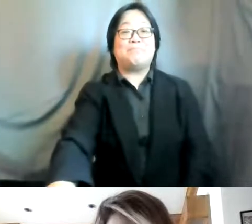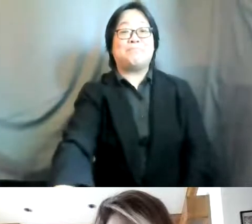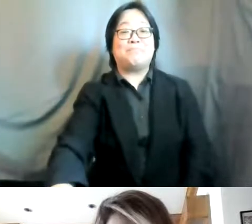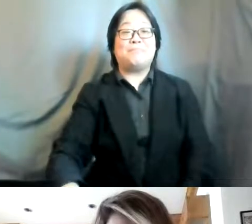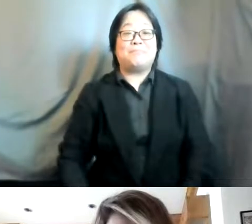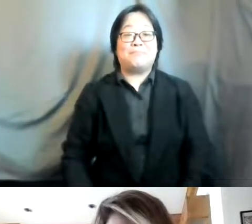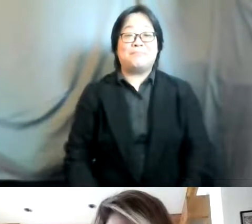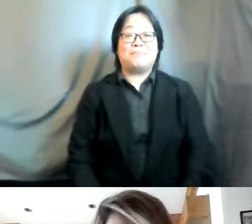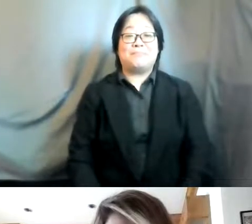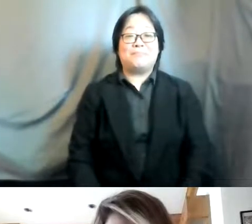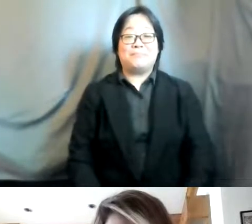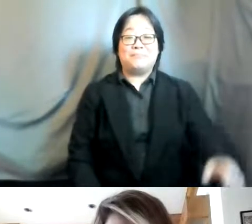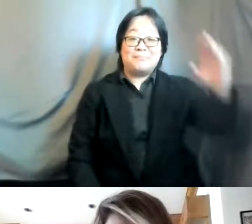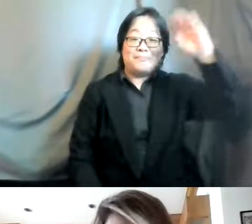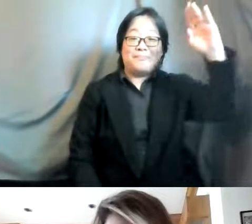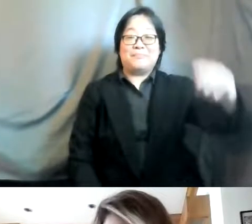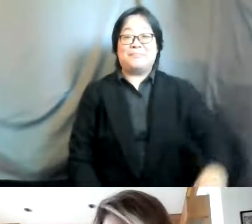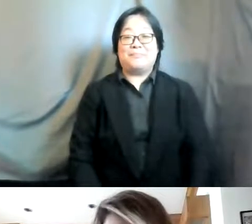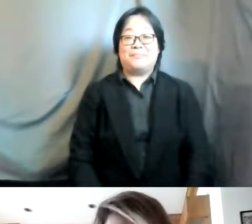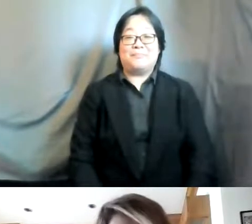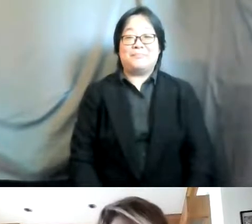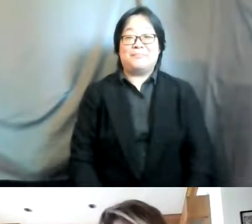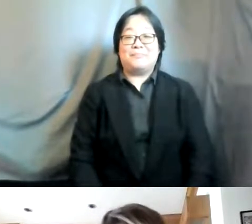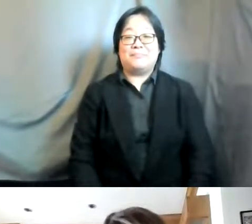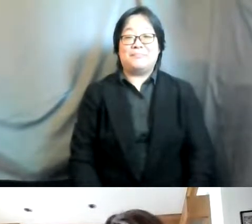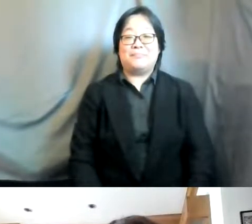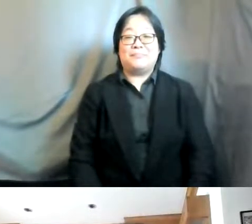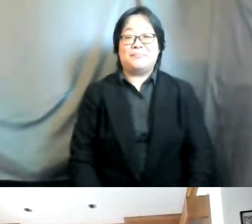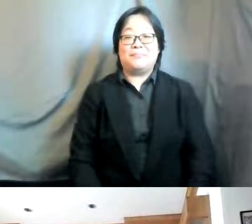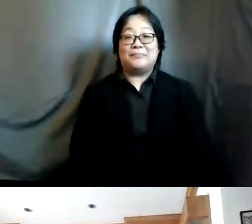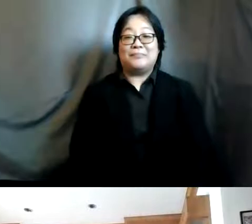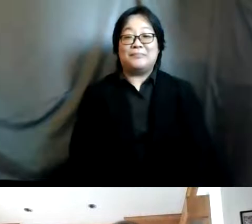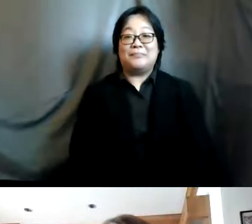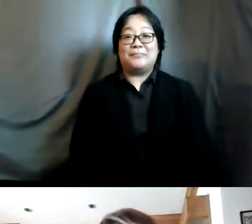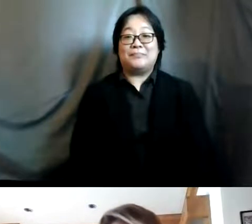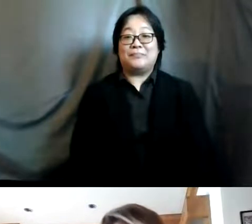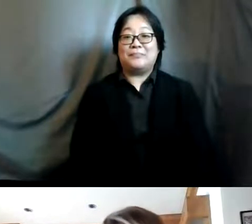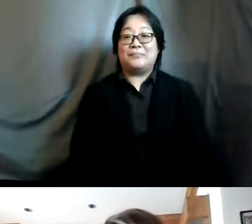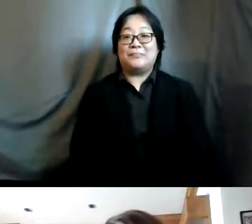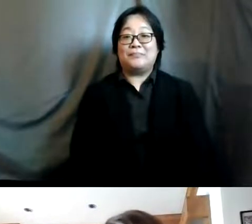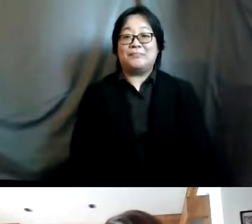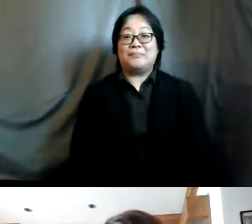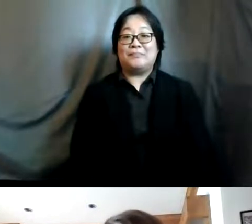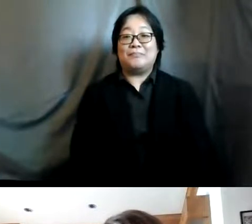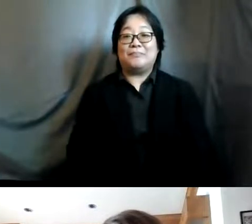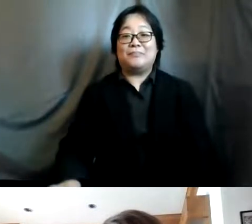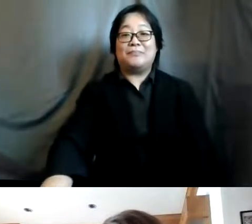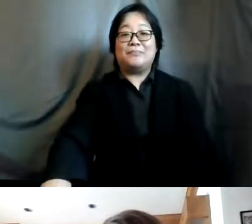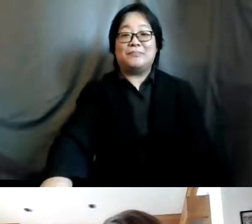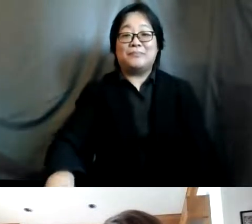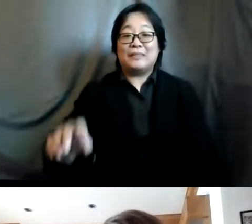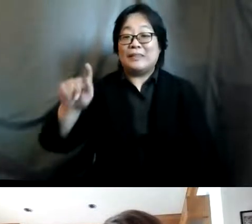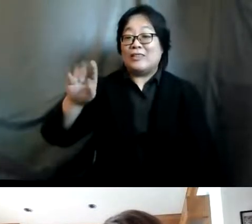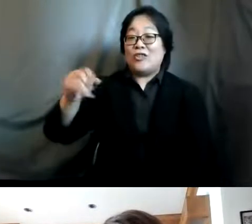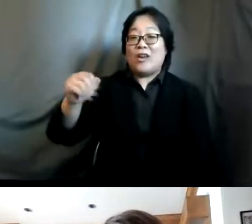good afternoon we're also joined by saraqshagiri a youth activist from nepal hi saraqshagiri